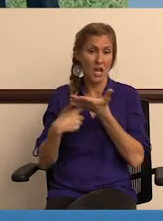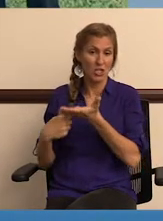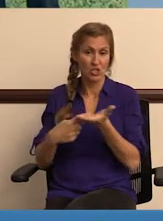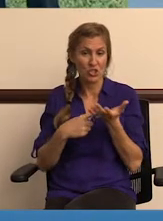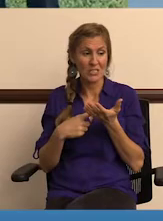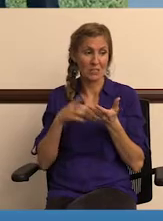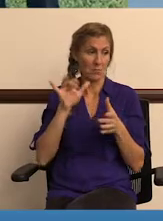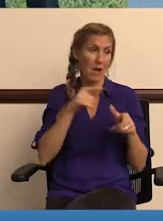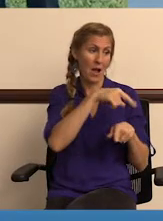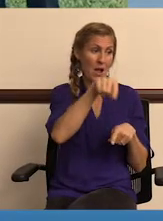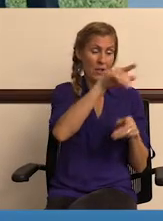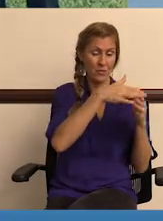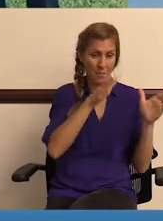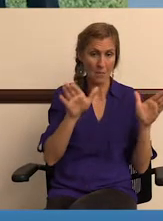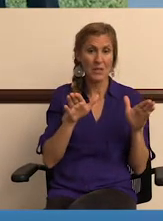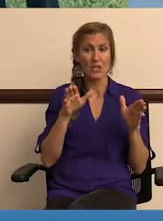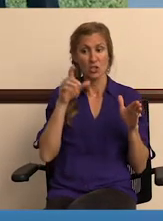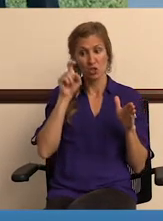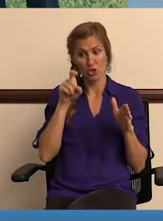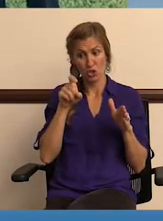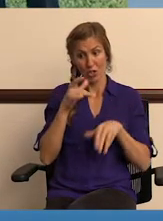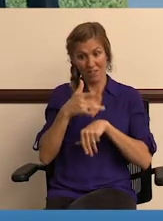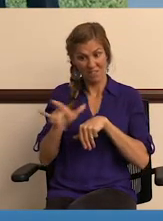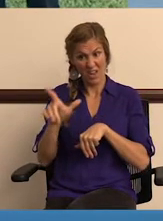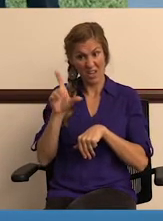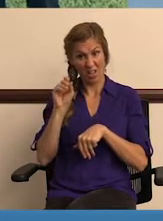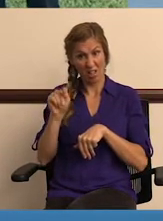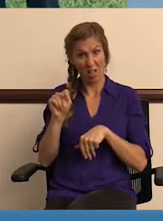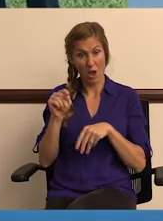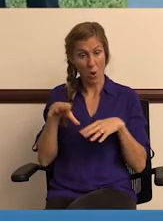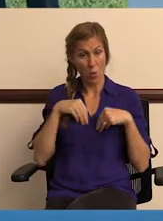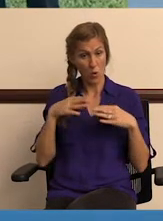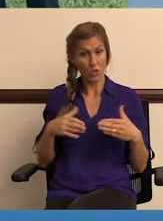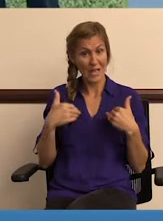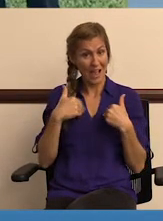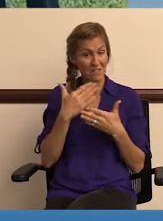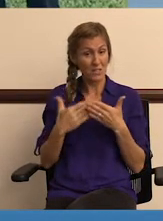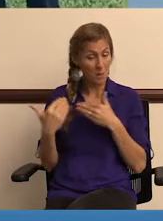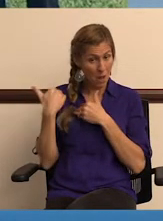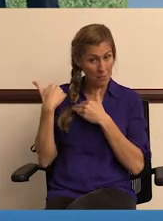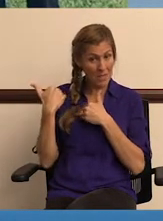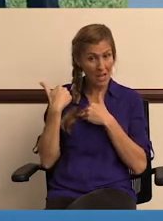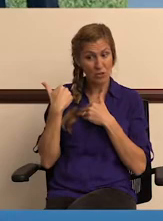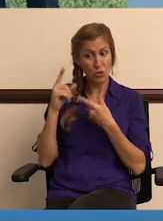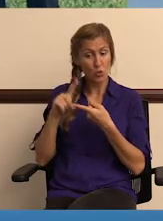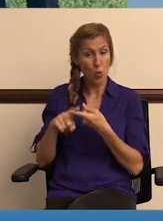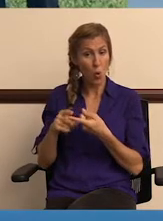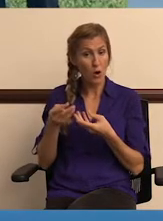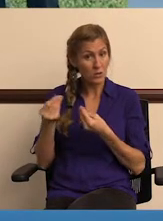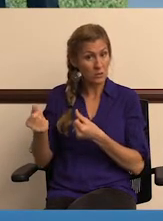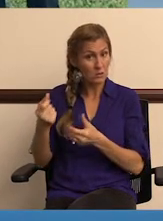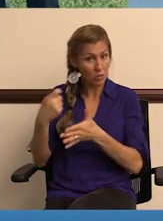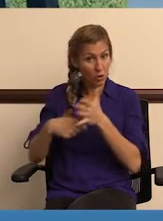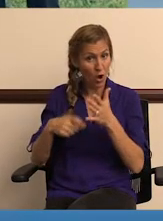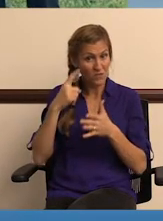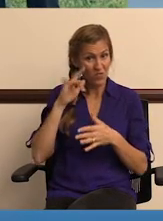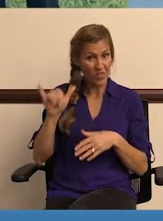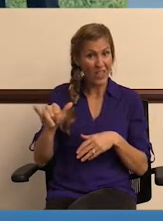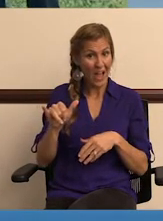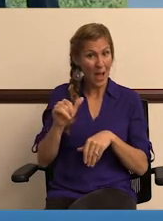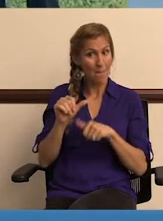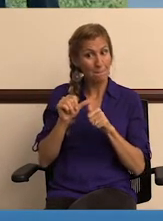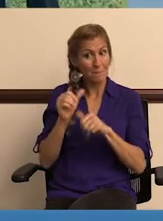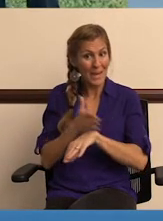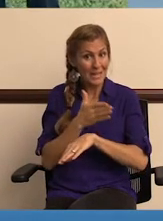know, for a lot of discussion and consideration by the public on, you know, should vacant lot owners have some obligation towards the cost of that